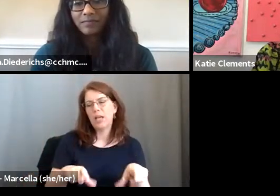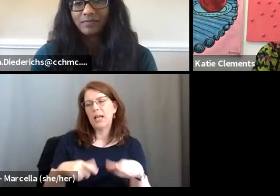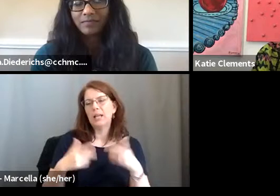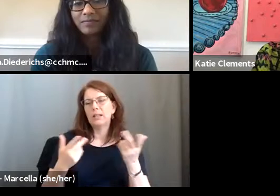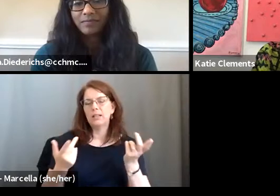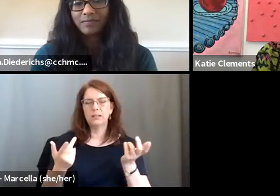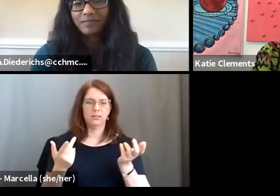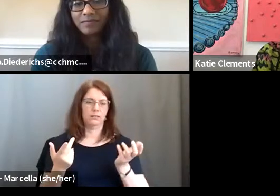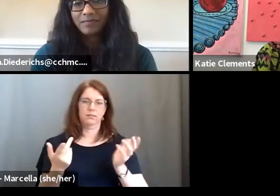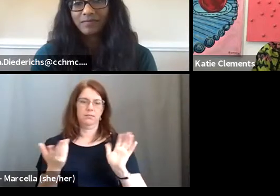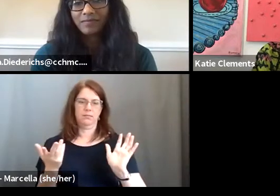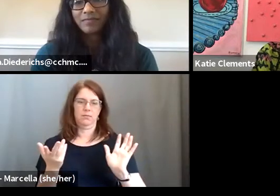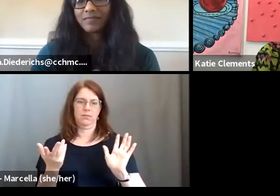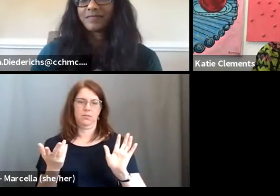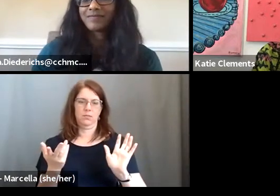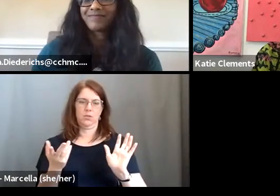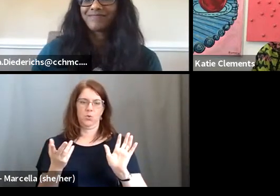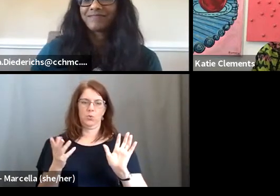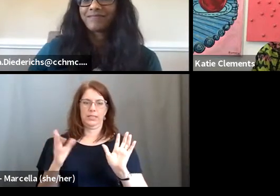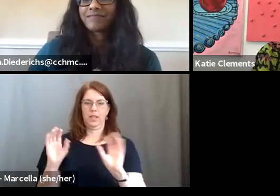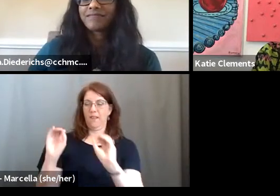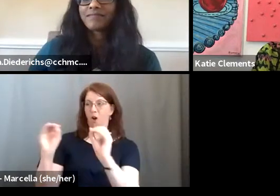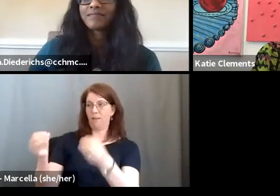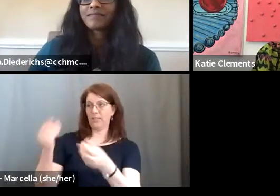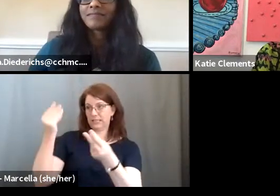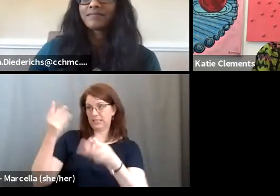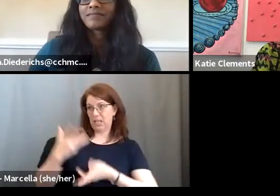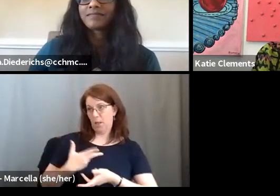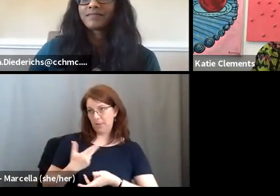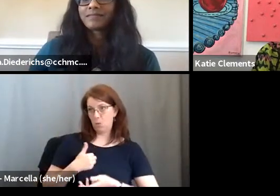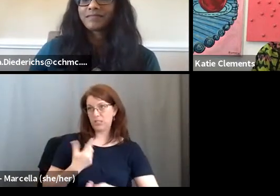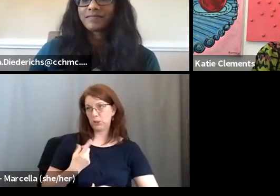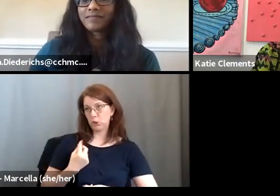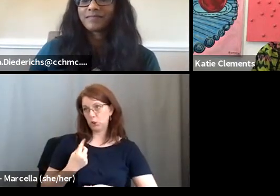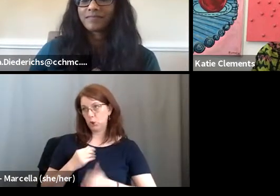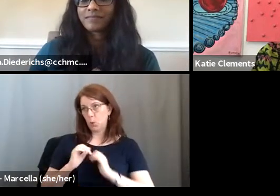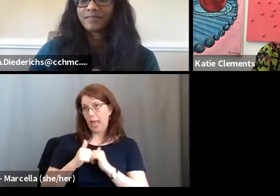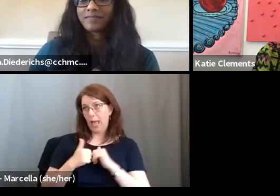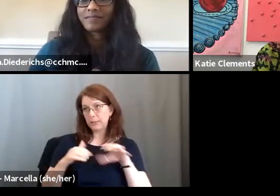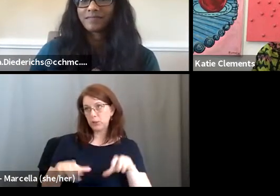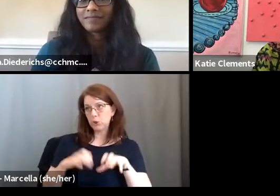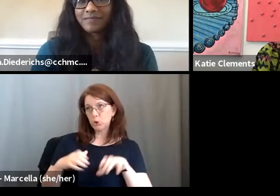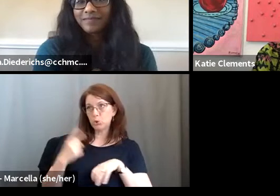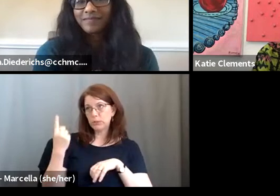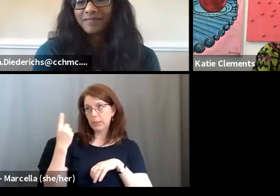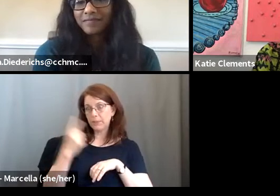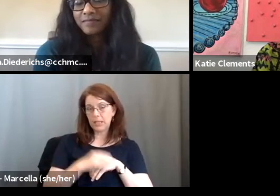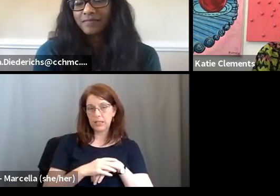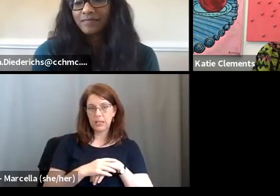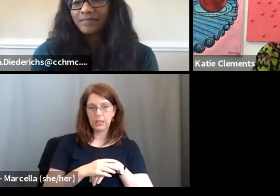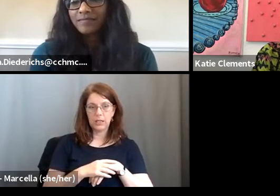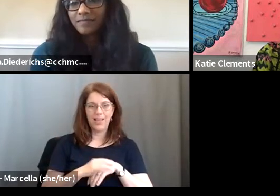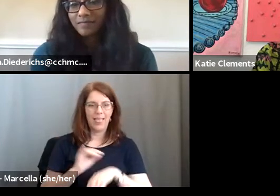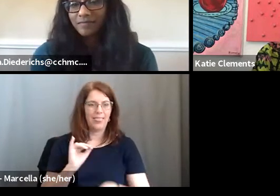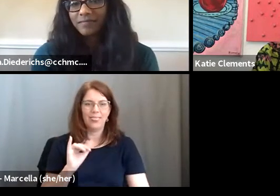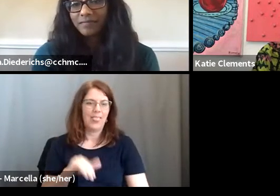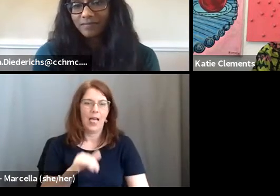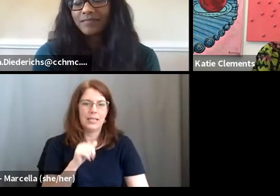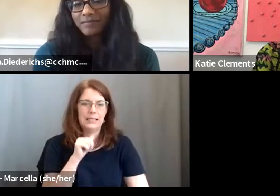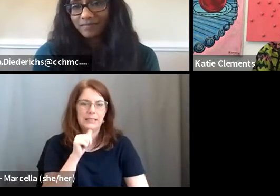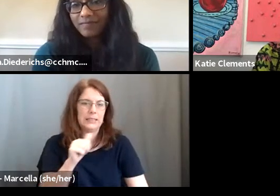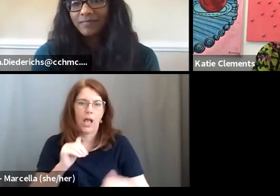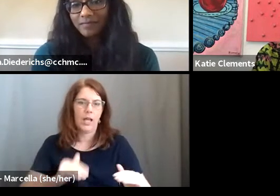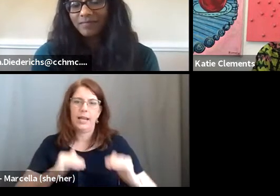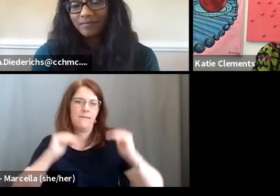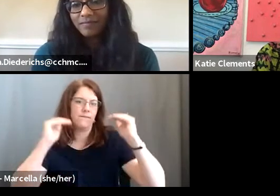So it's, it's up to the office to tell me what I'm supposed to do and how I'm supposed to do stuff. That is not, um, advanced